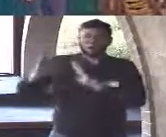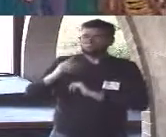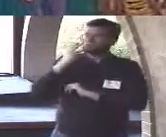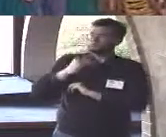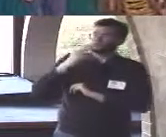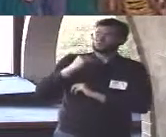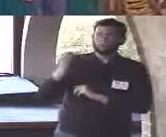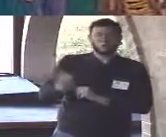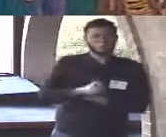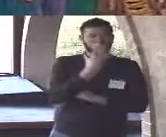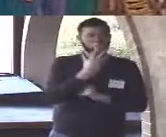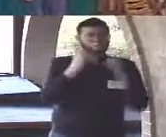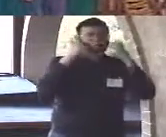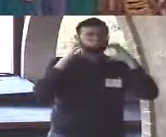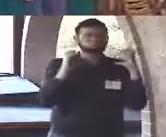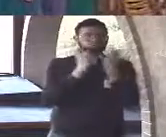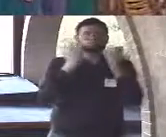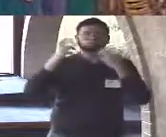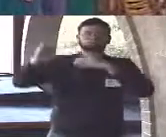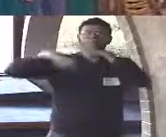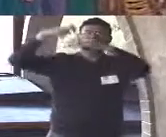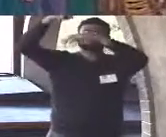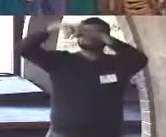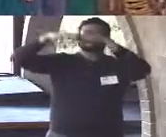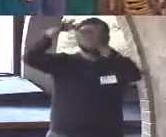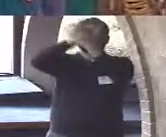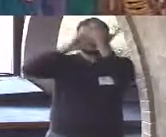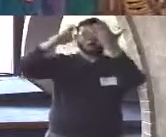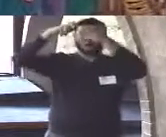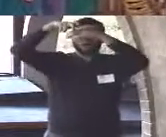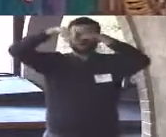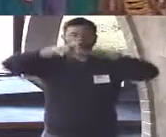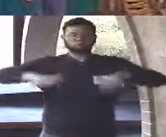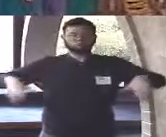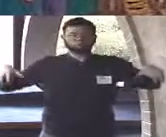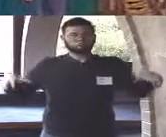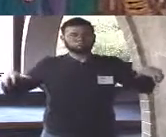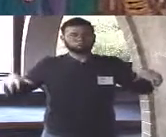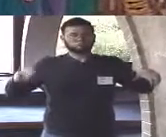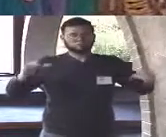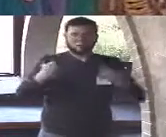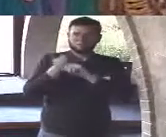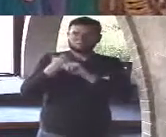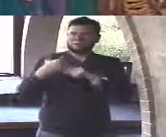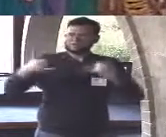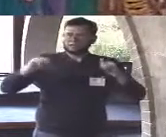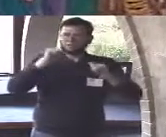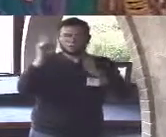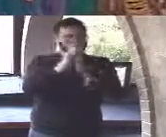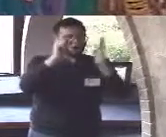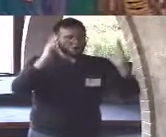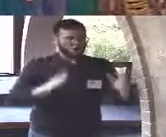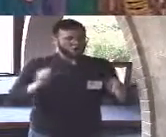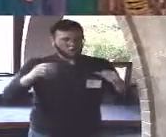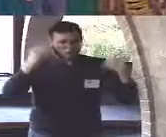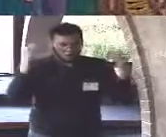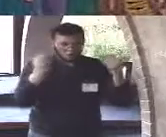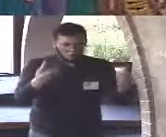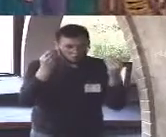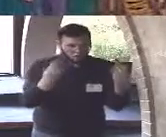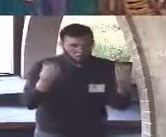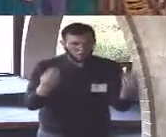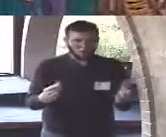cloud such a God still is not the author of creation at best he can only be the writer